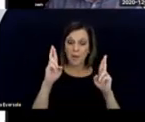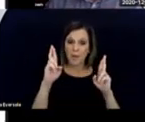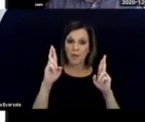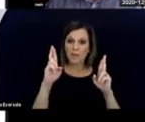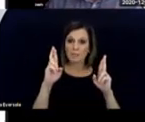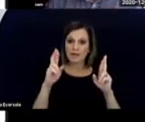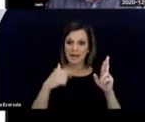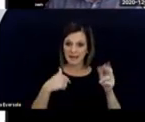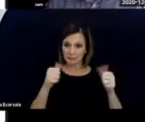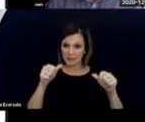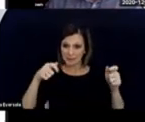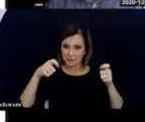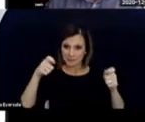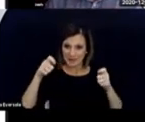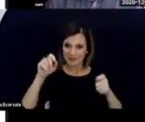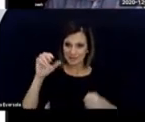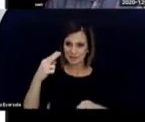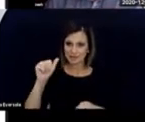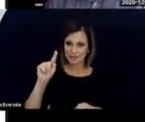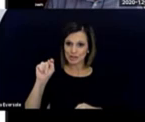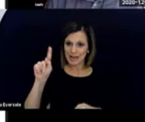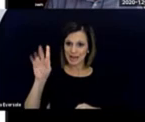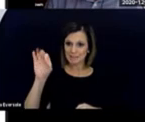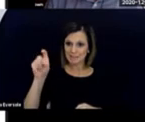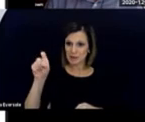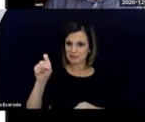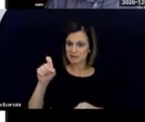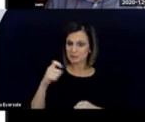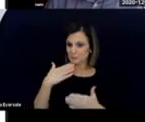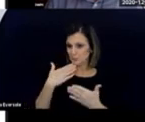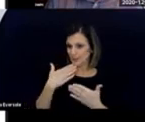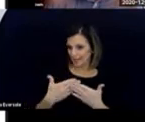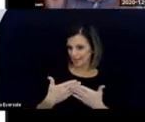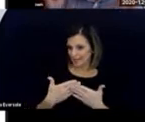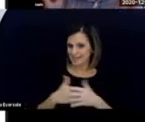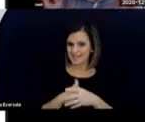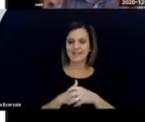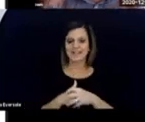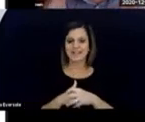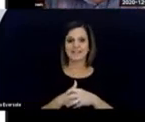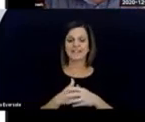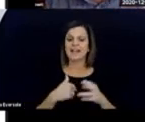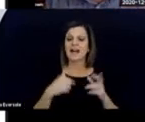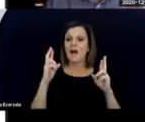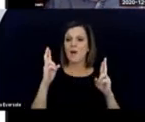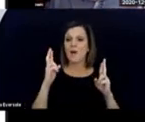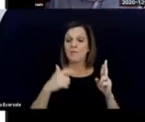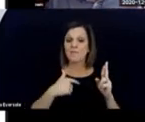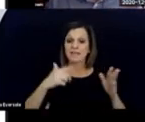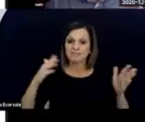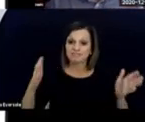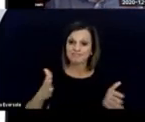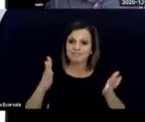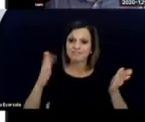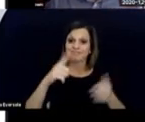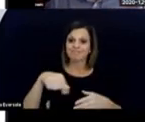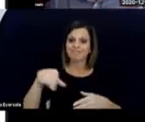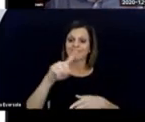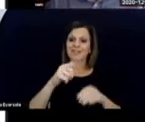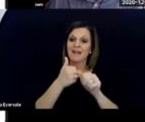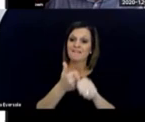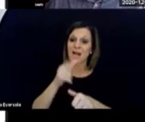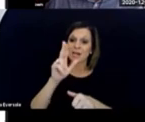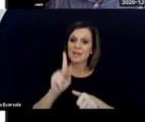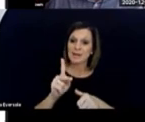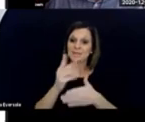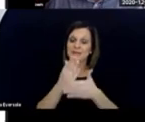box reasonably well. I hope I've provoked you into following up on some of the